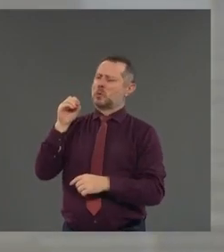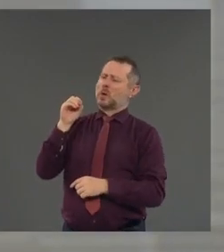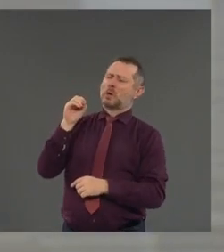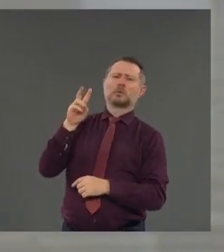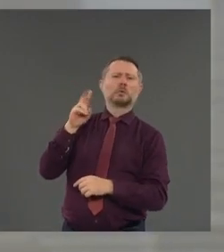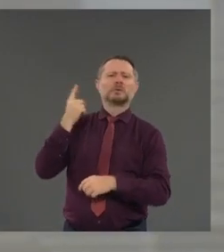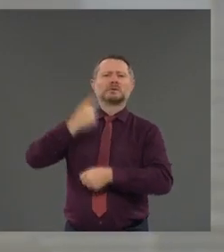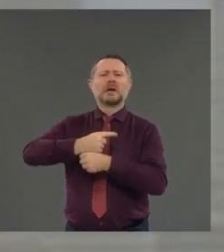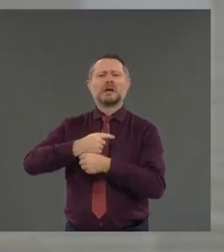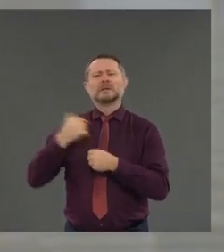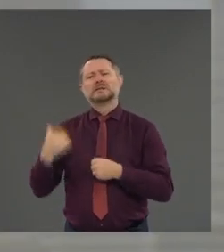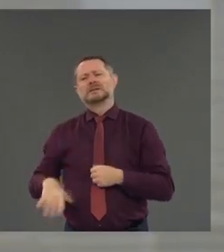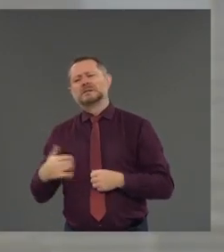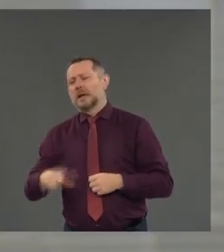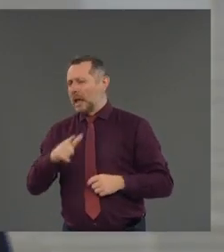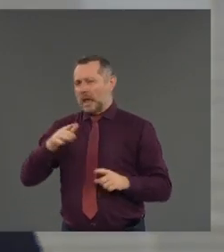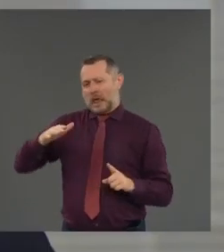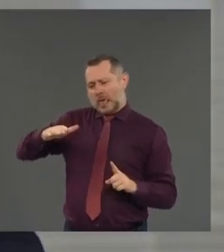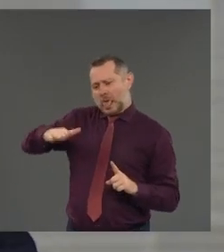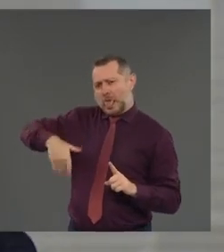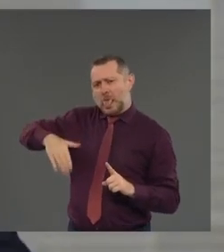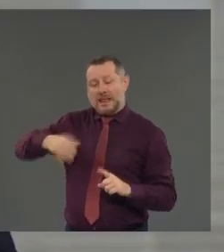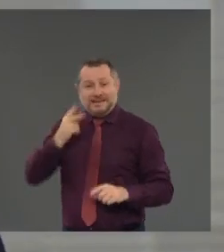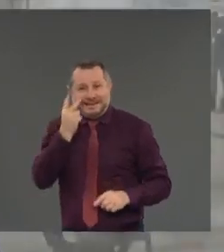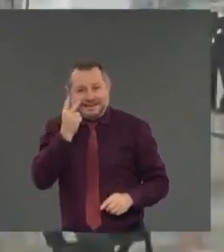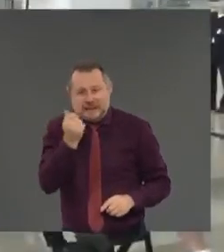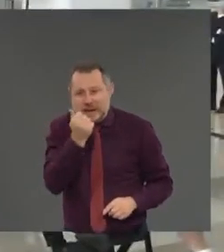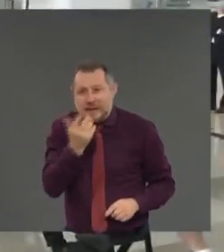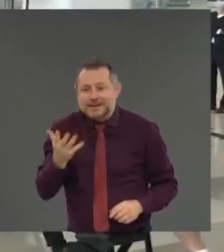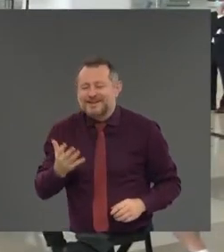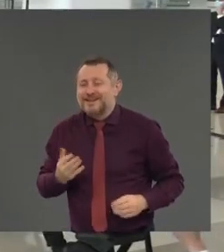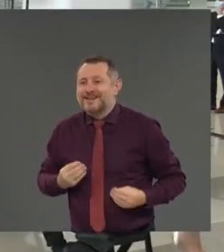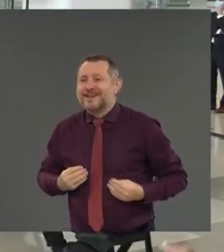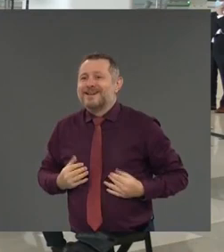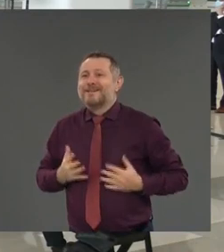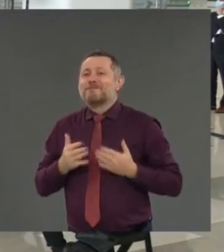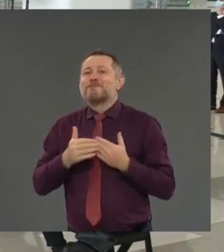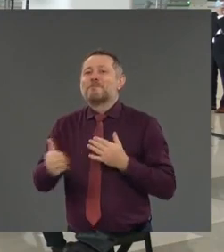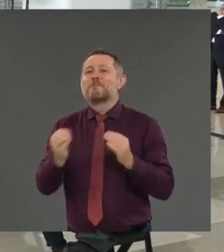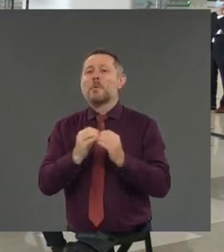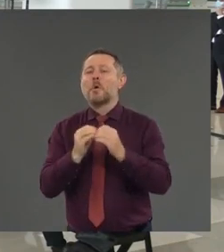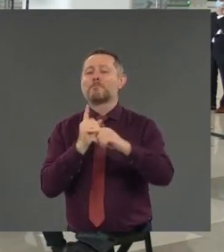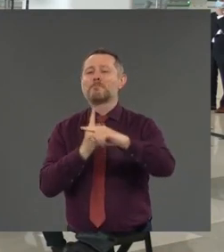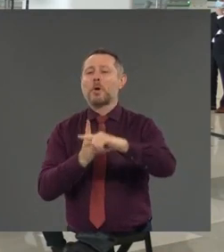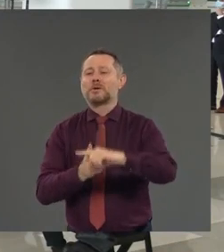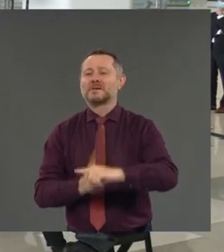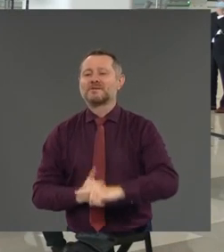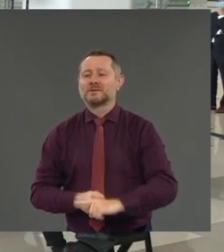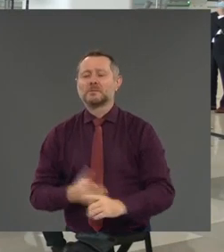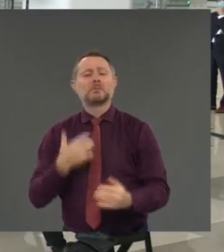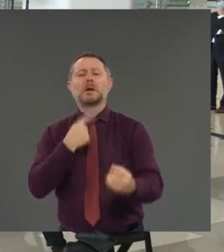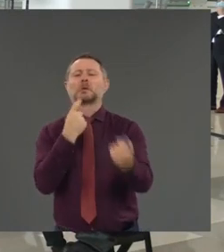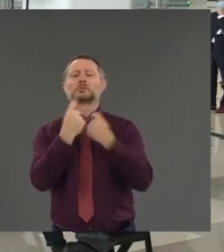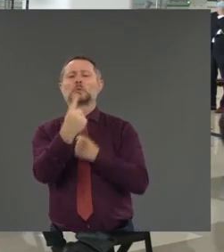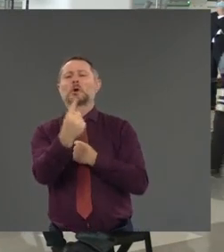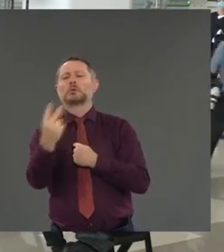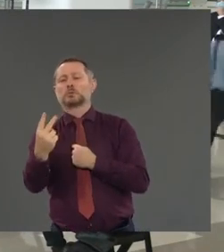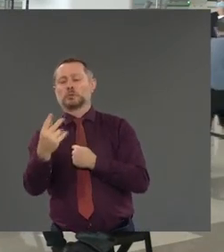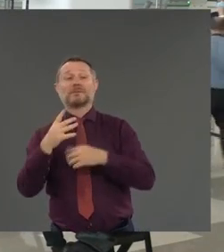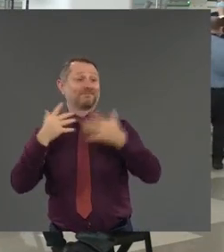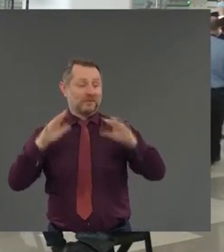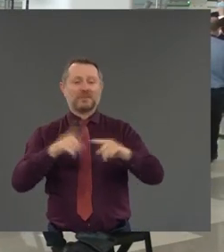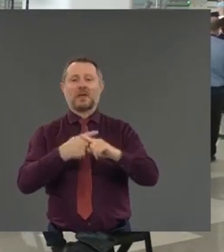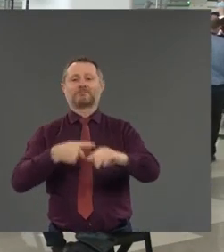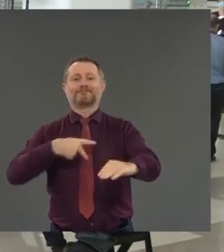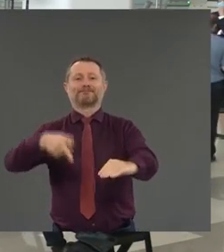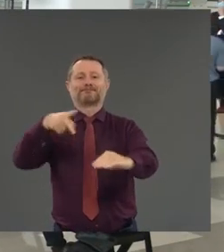nothing yet. Questions? We'll take a couple of quick ones, then we're going to cut a ribbon. Governor, I took the M-60 select bus over. It took